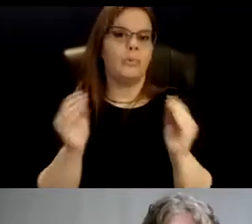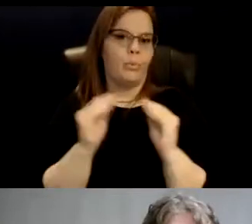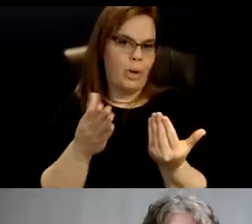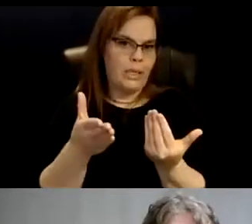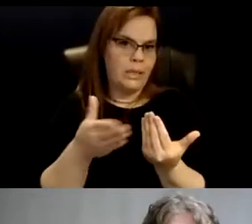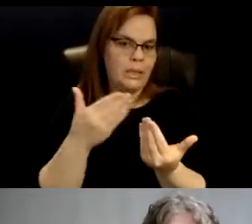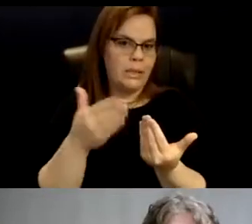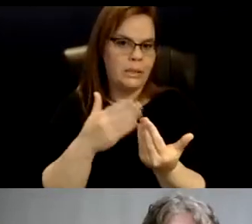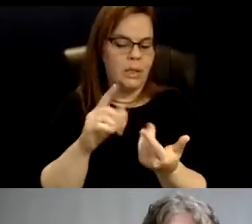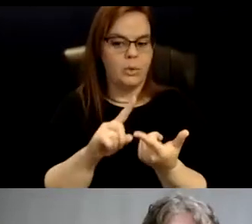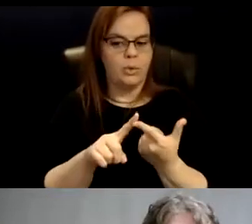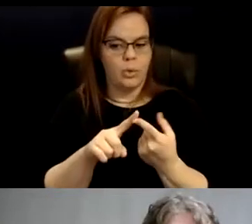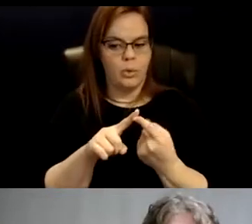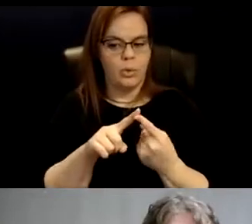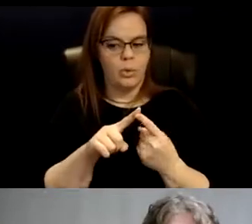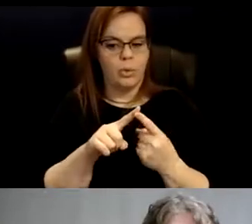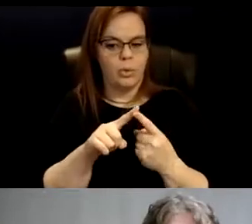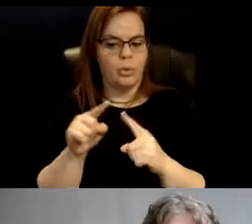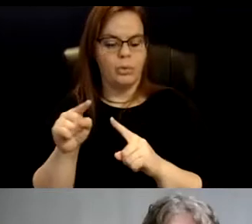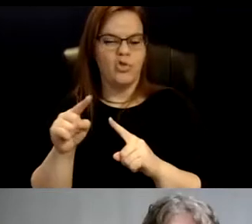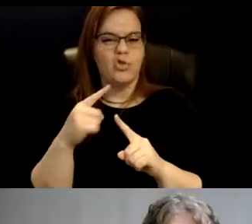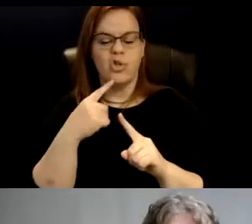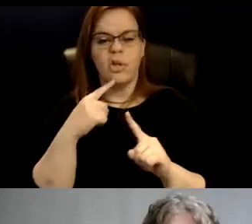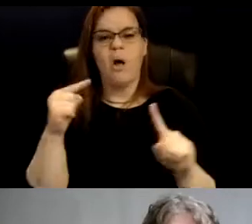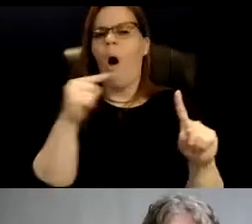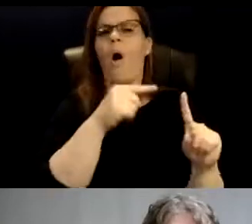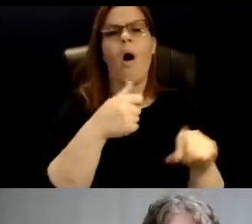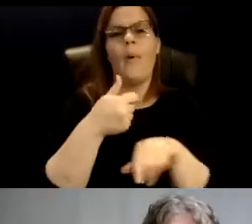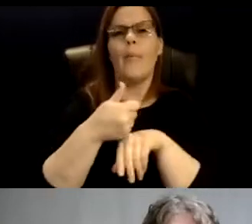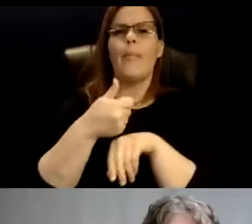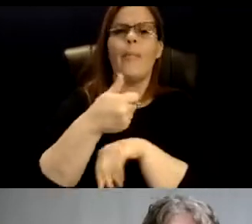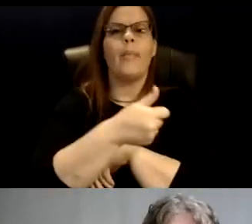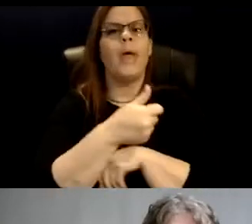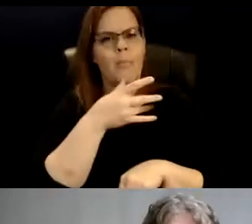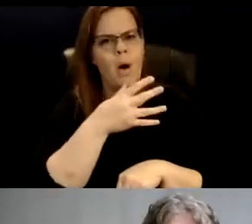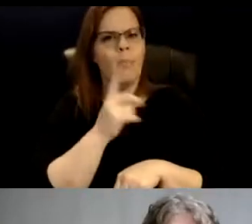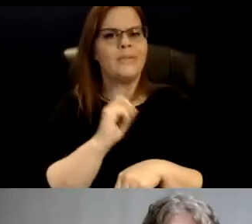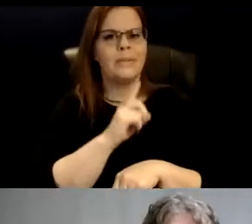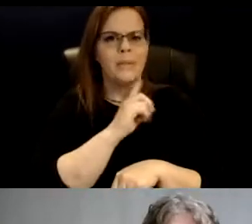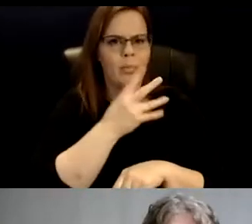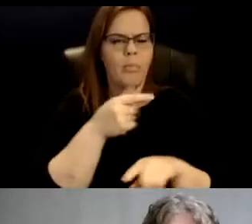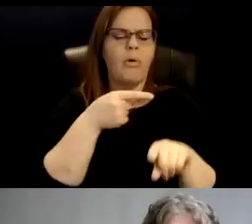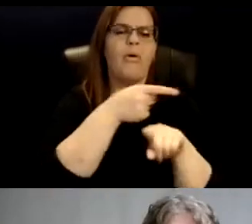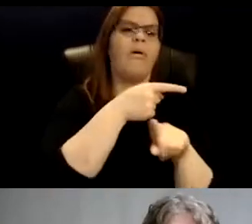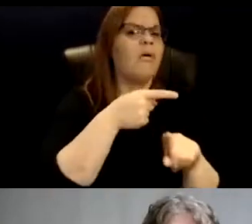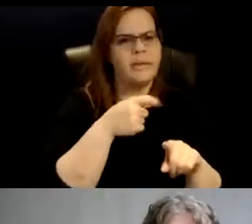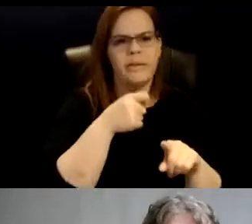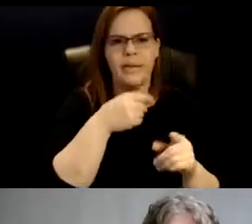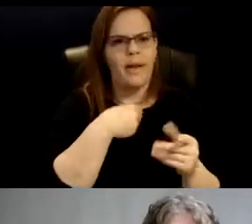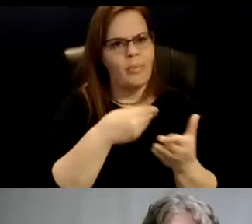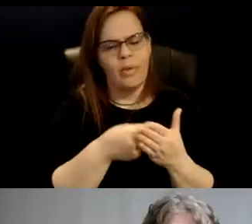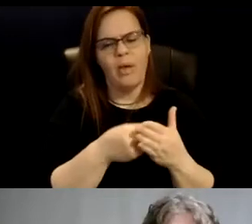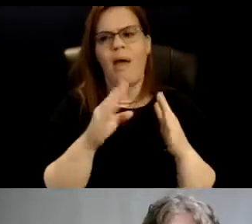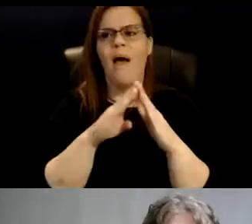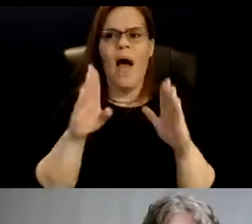point to the fact that my mom was a single mom, to point to the fact that she was under resourced and said we were housing unstable or